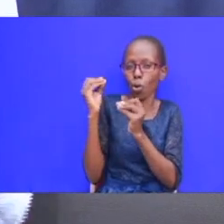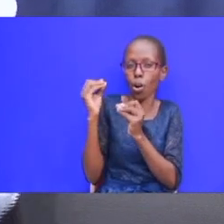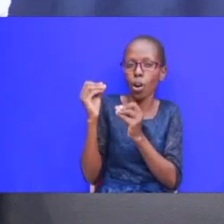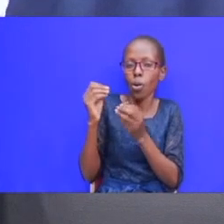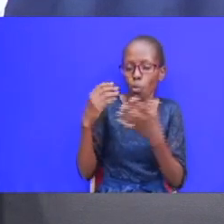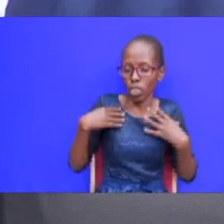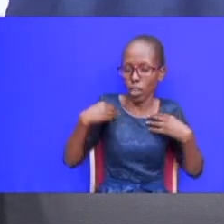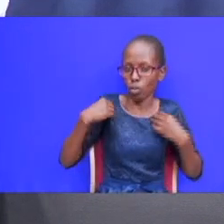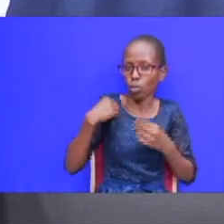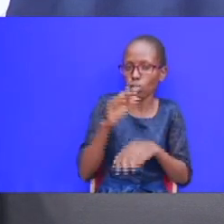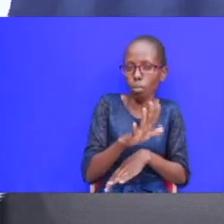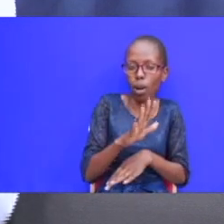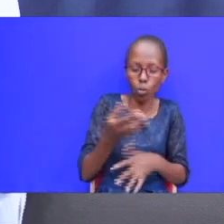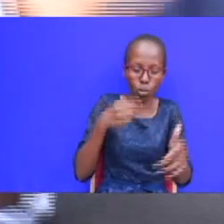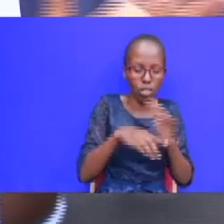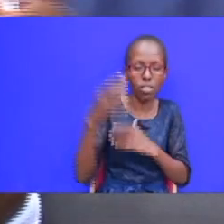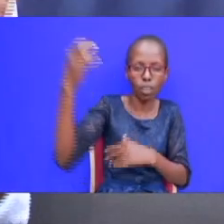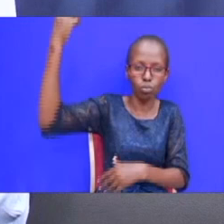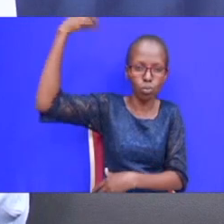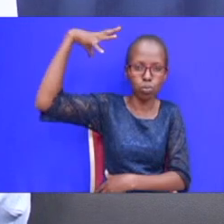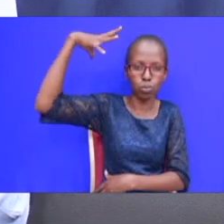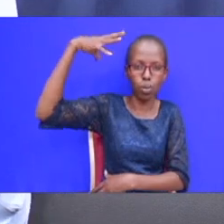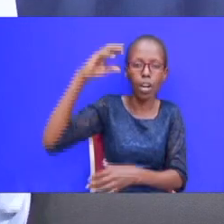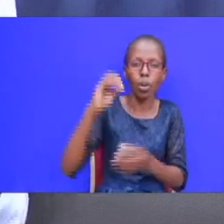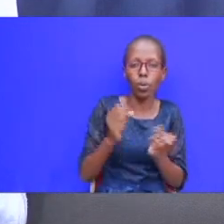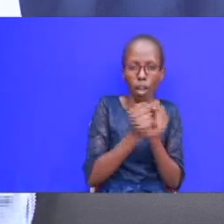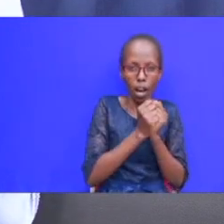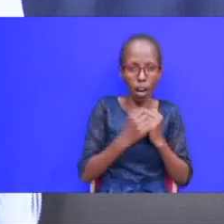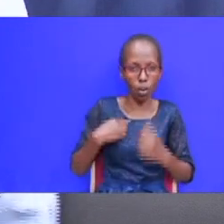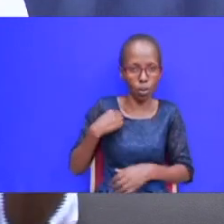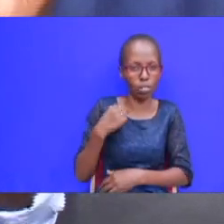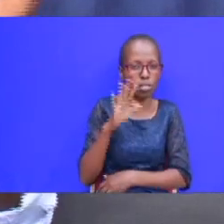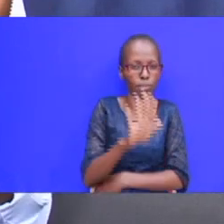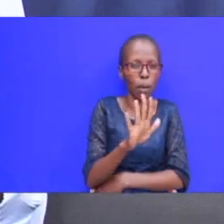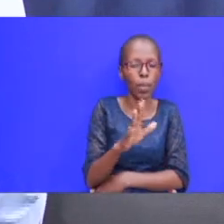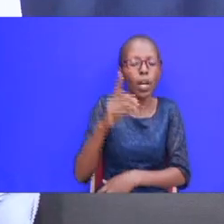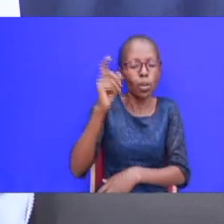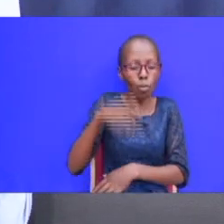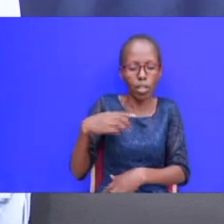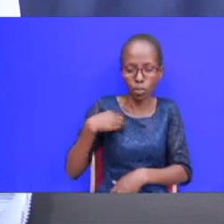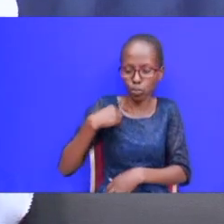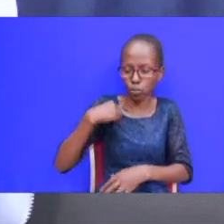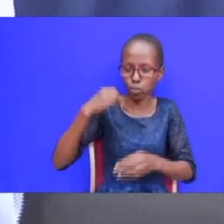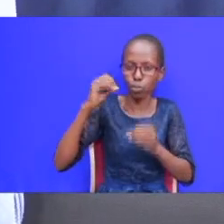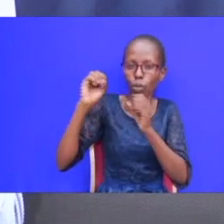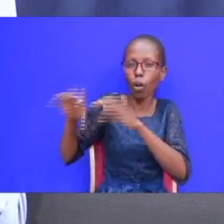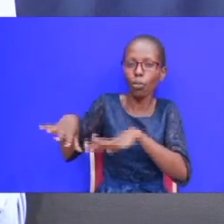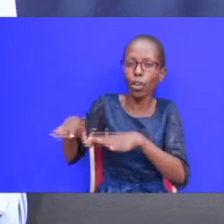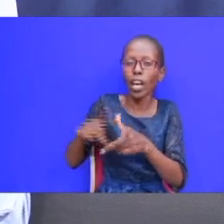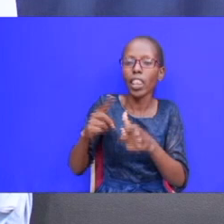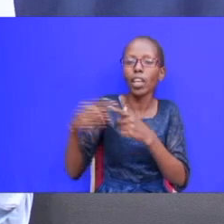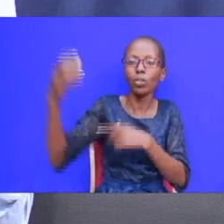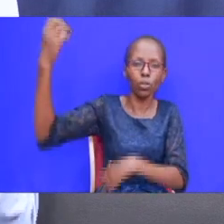tie you won't get inside the water with your clothes that will be done you will have to remove your clothes so that you can take a shower why are you taking a